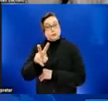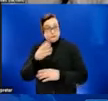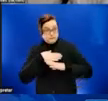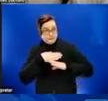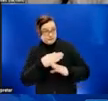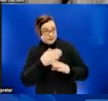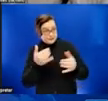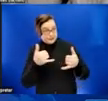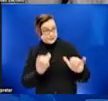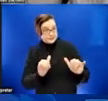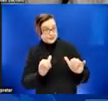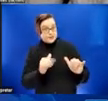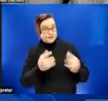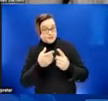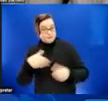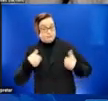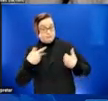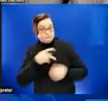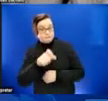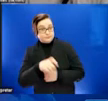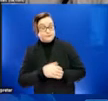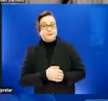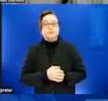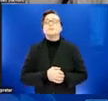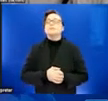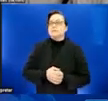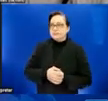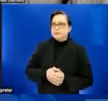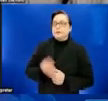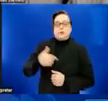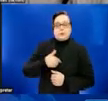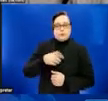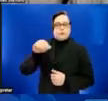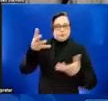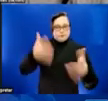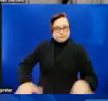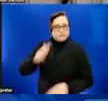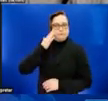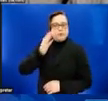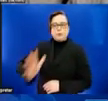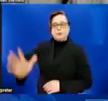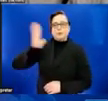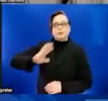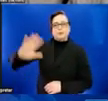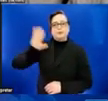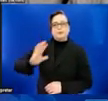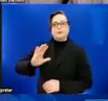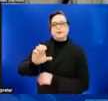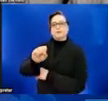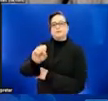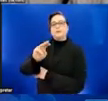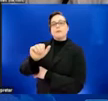So I think we do know that previous smallpox vaccination probably confers some degree of